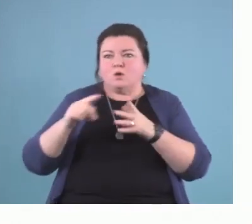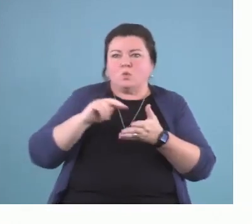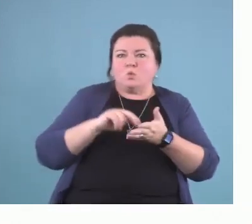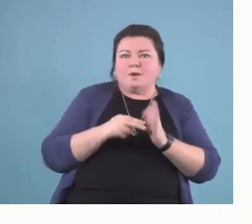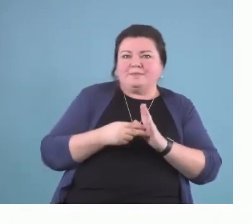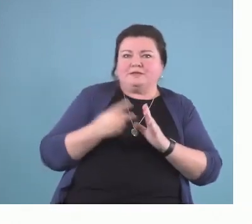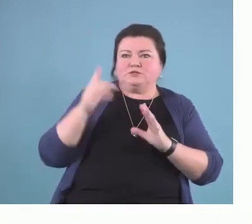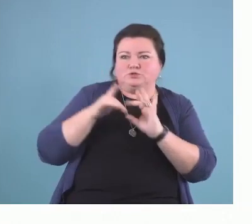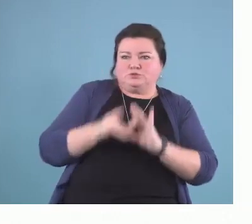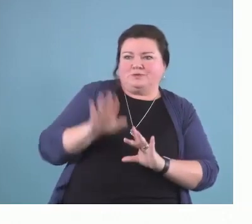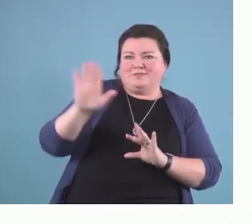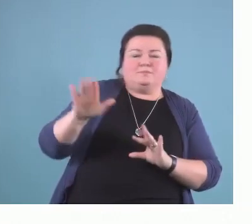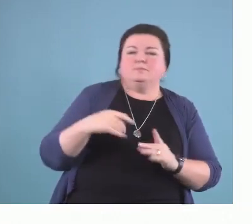them.